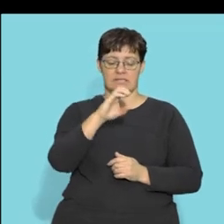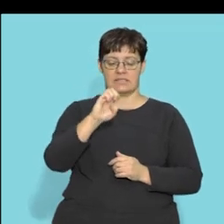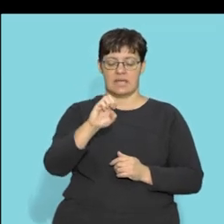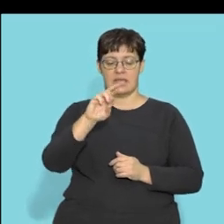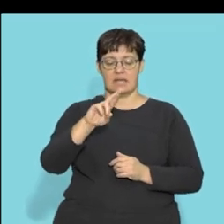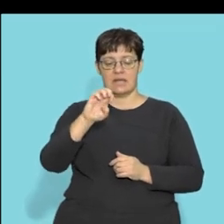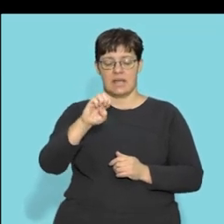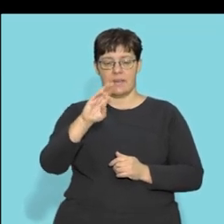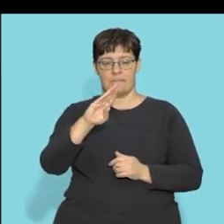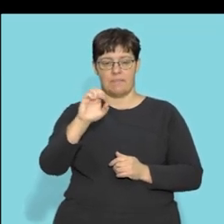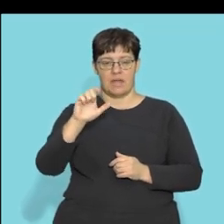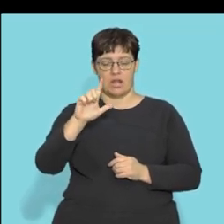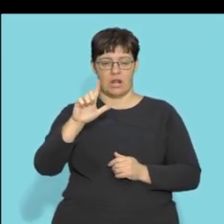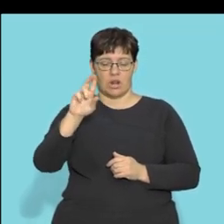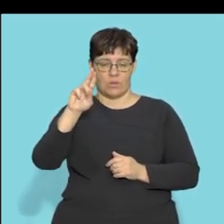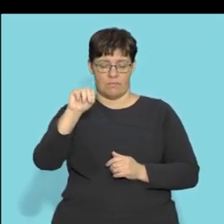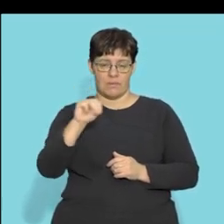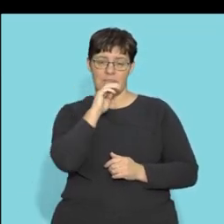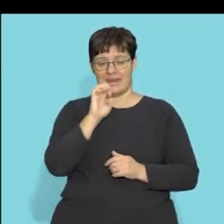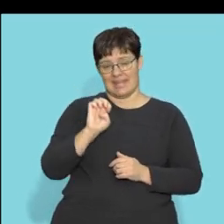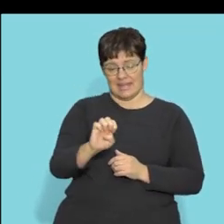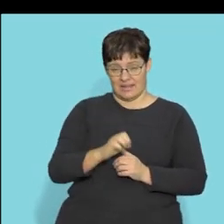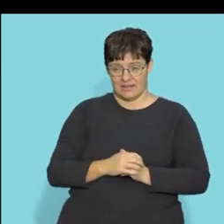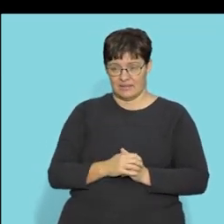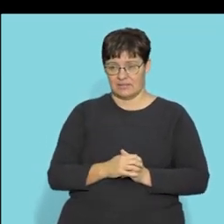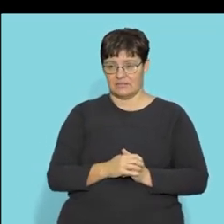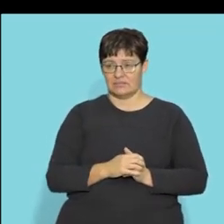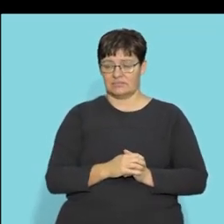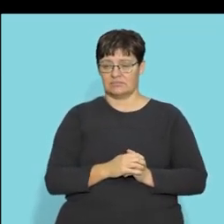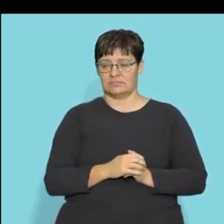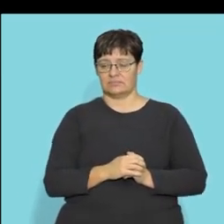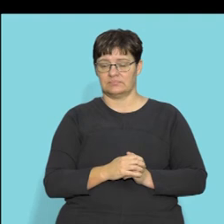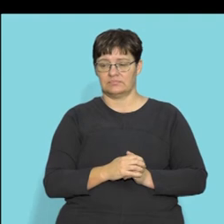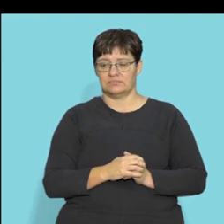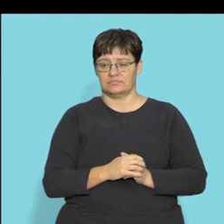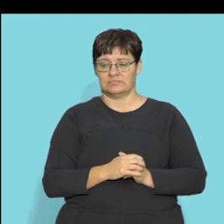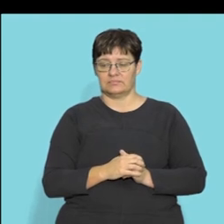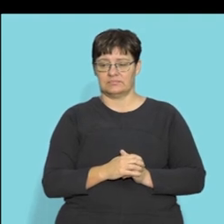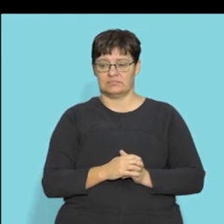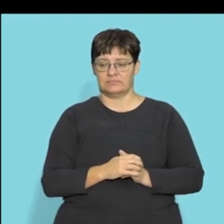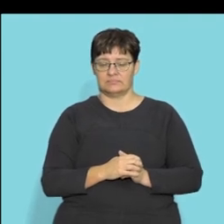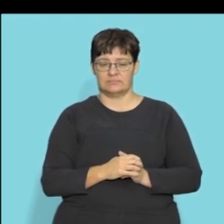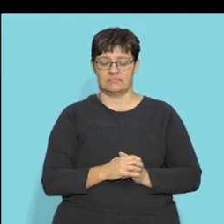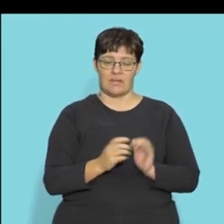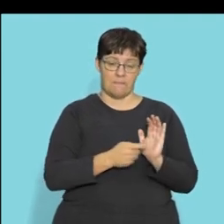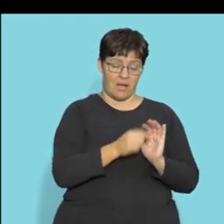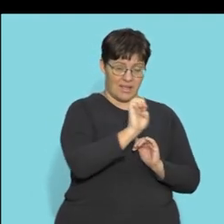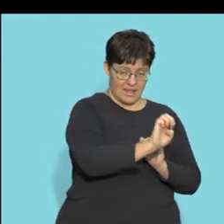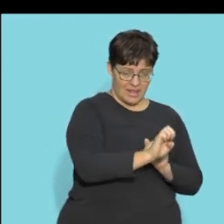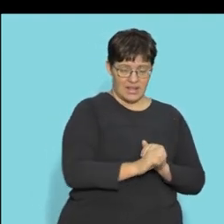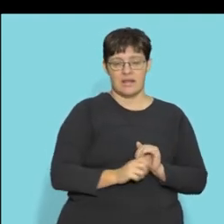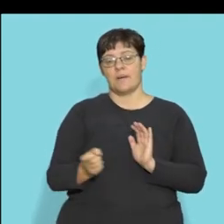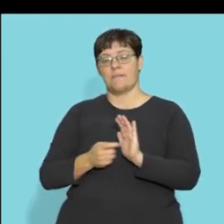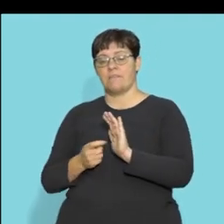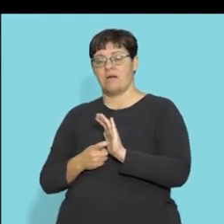cerebellum cerebellum the number e right let's go there so a mark for